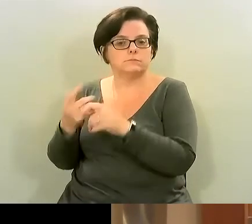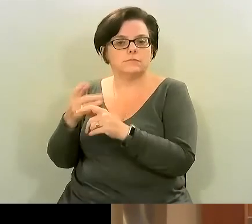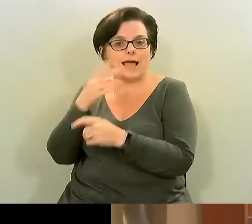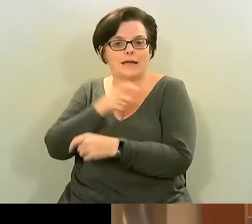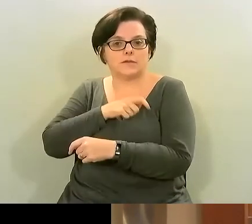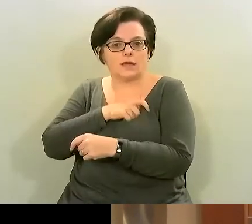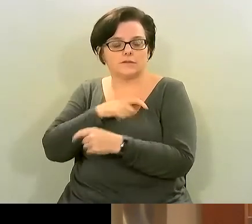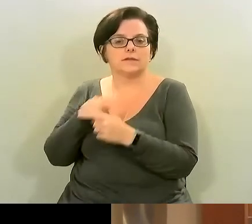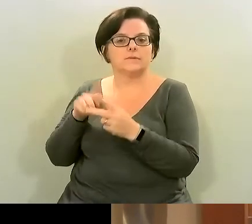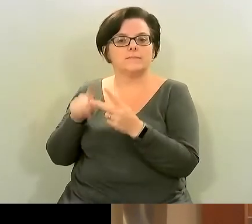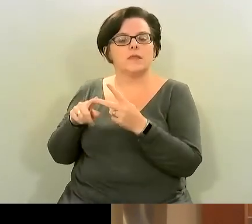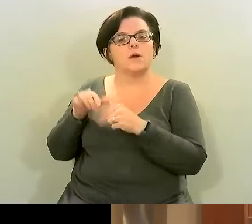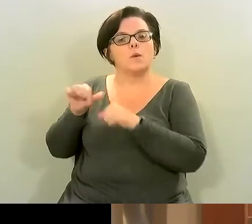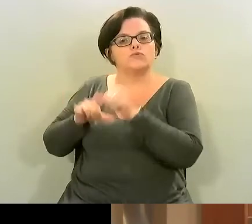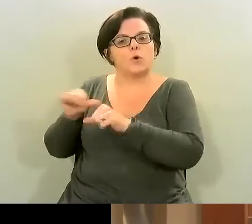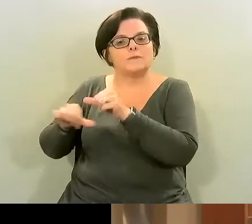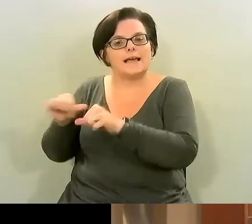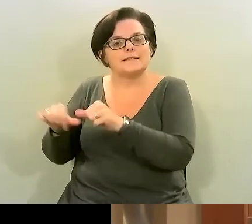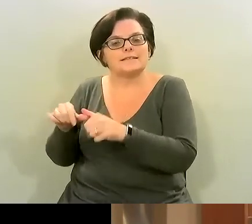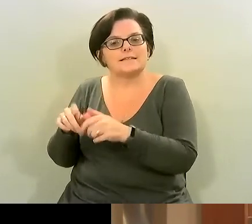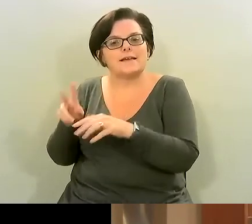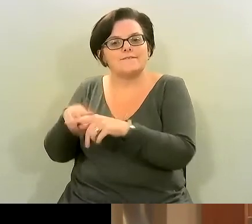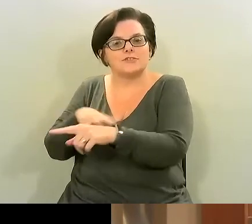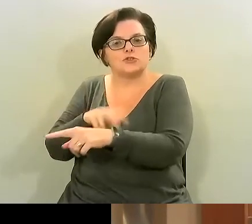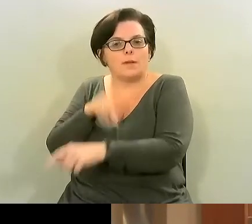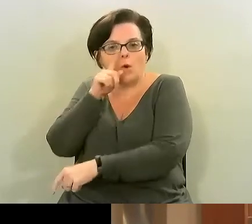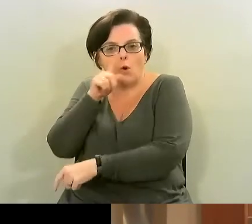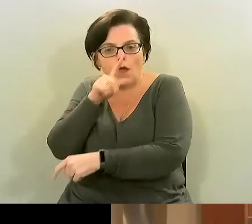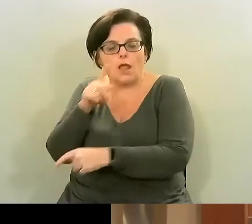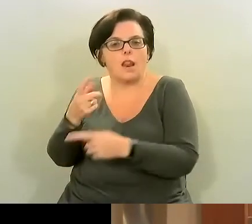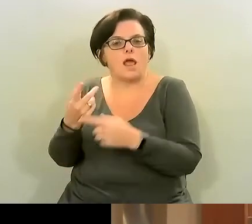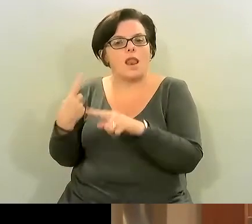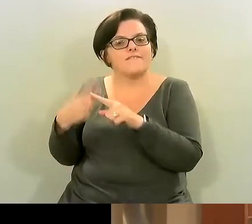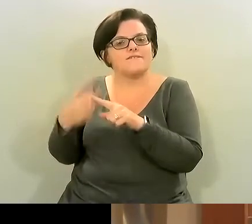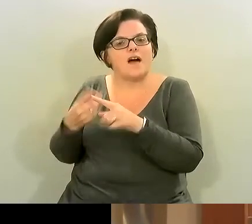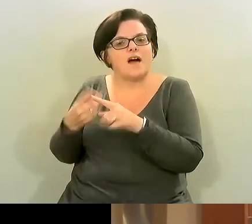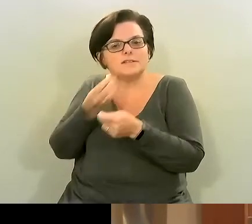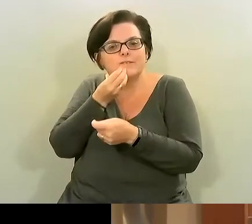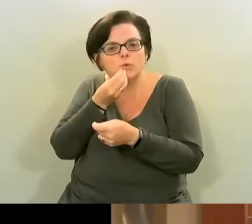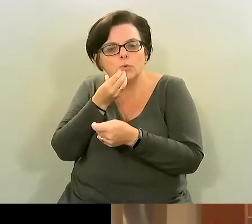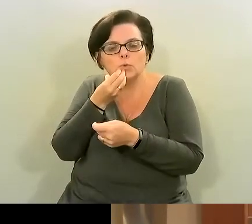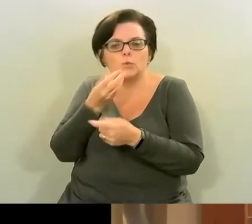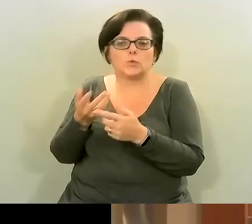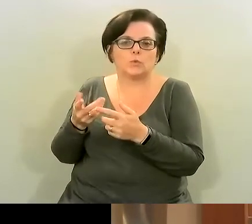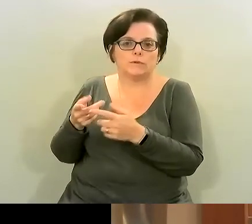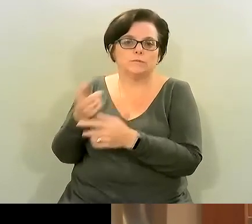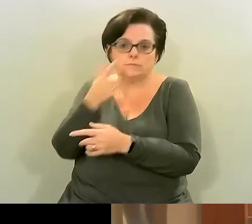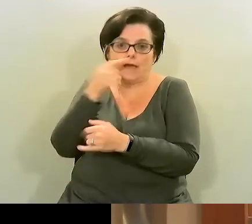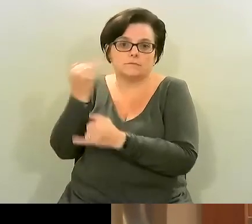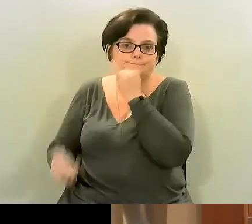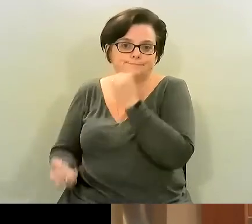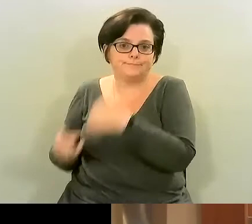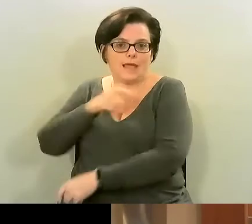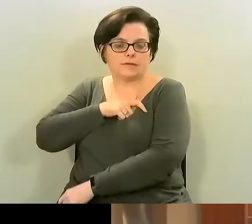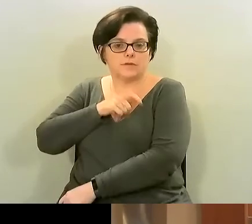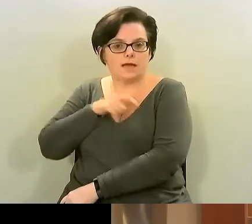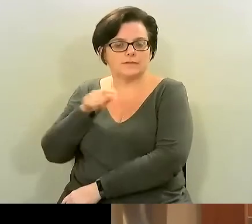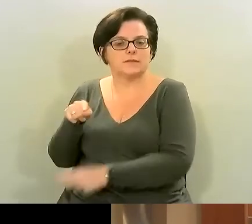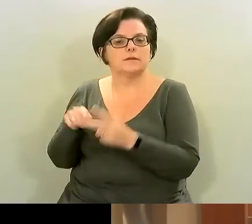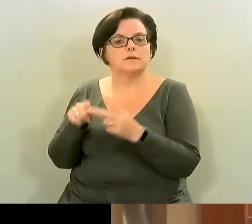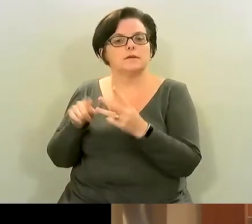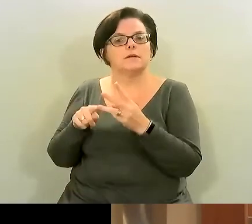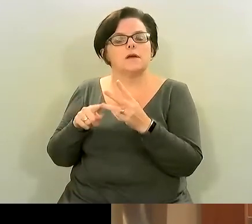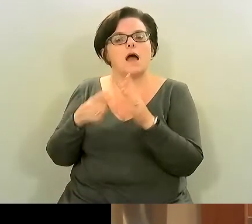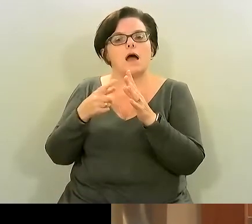processed vegetable oils and things like fast foods and certain restaurant foods worsen anxiety and artificial